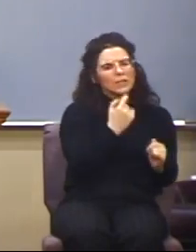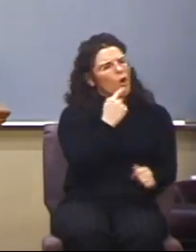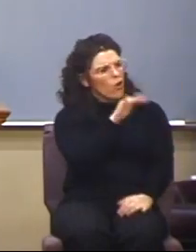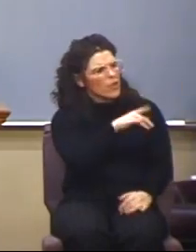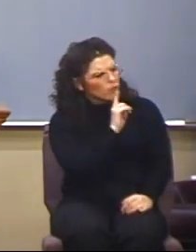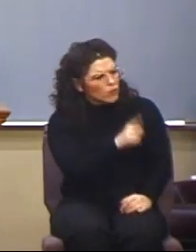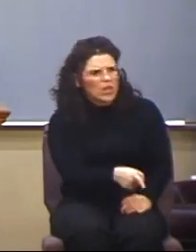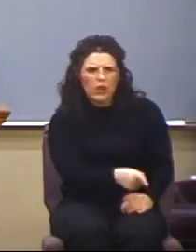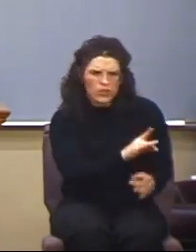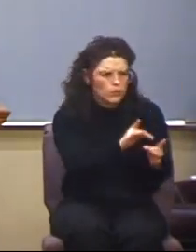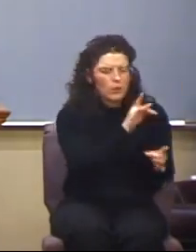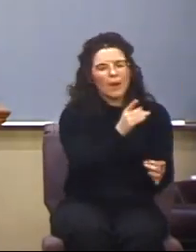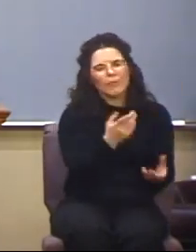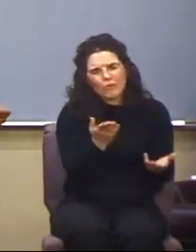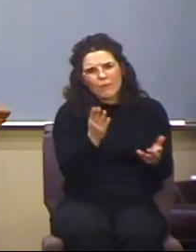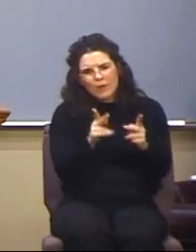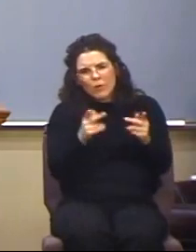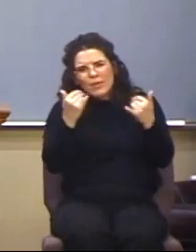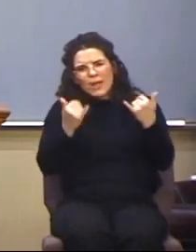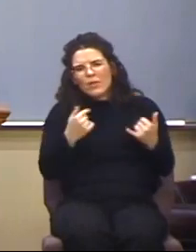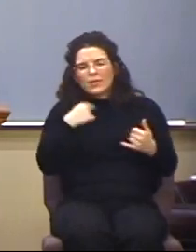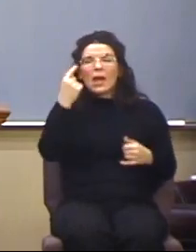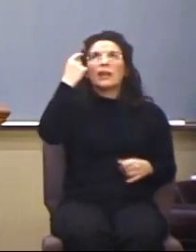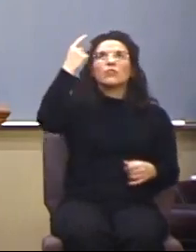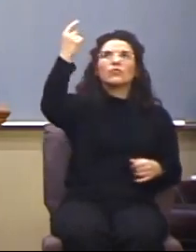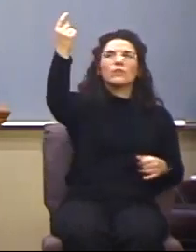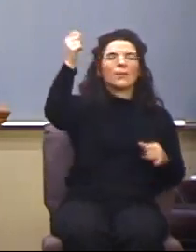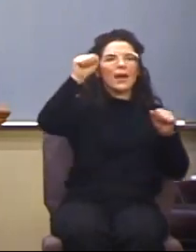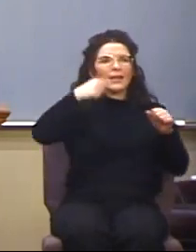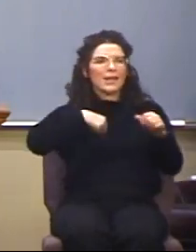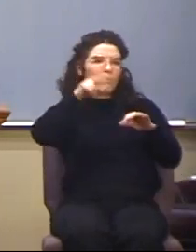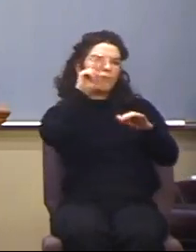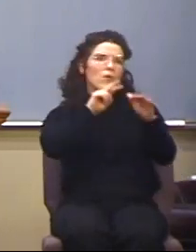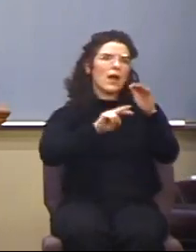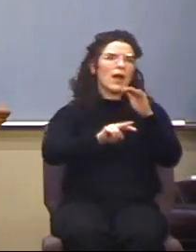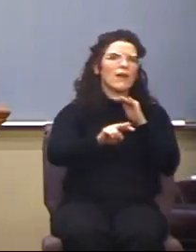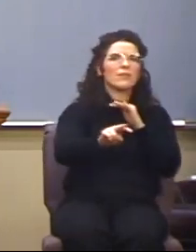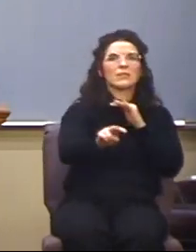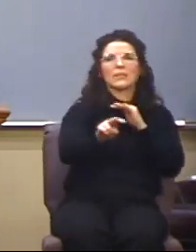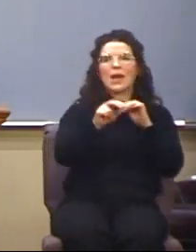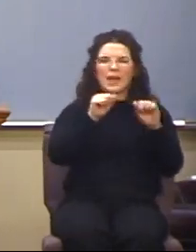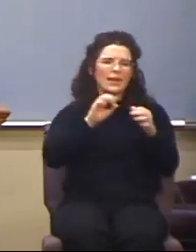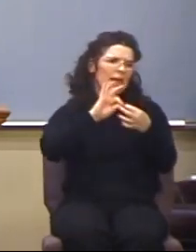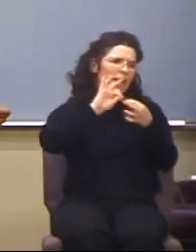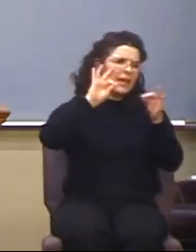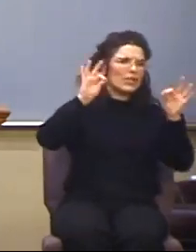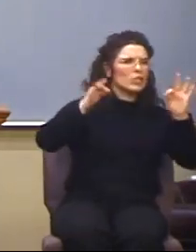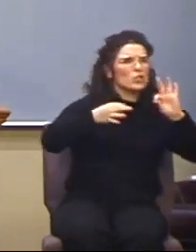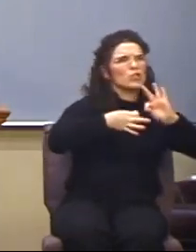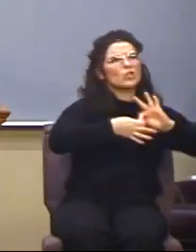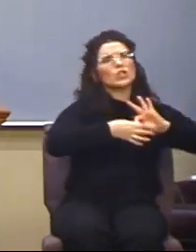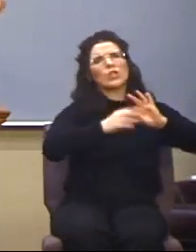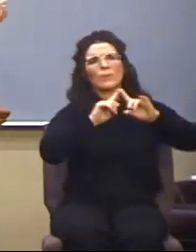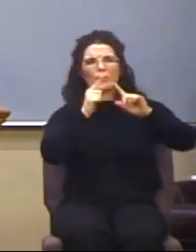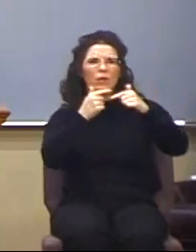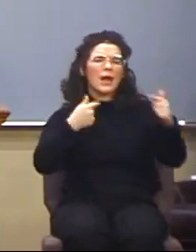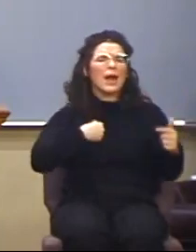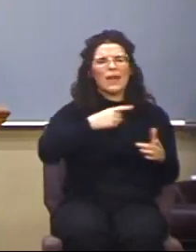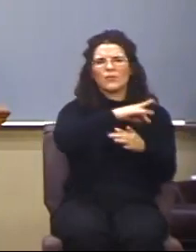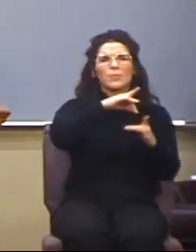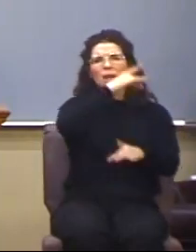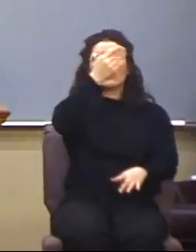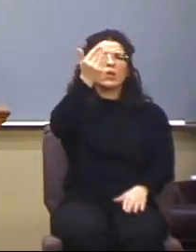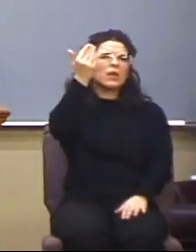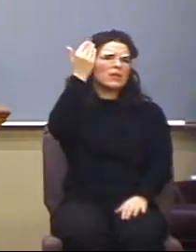Well, you have people that claim, I can dream a dream. I can prophesy. I can interpret. I have supernatural knowledge.